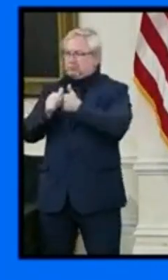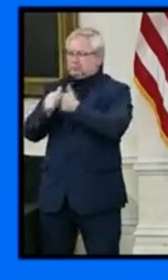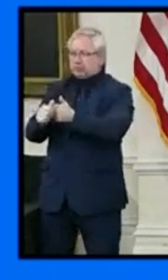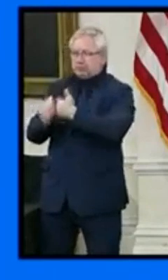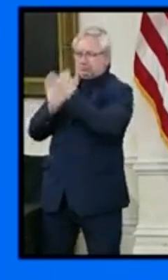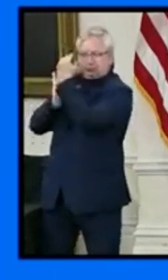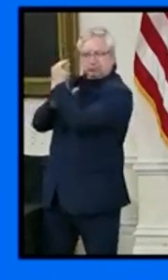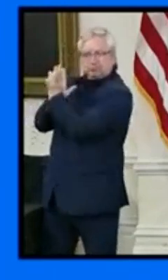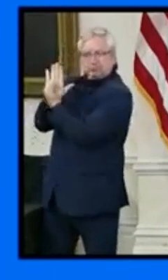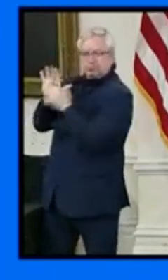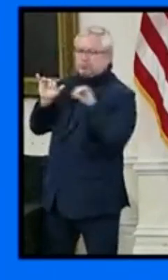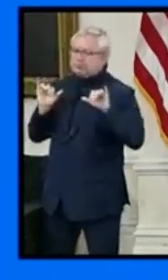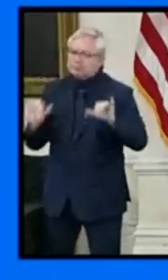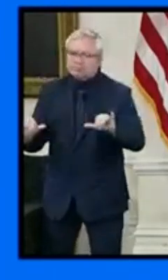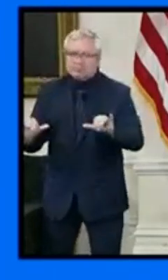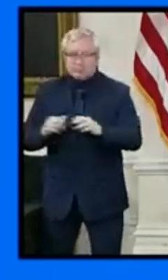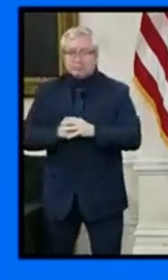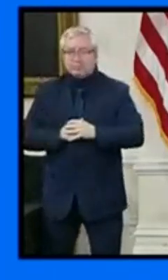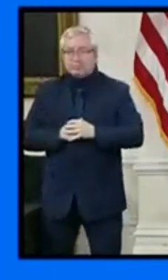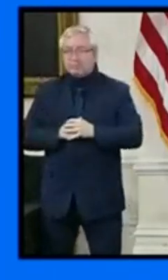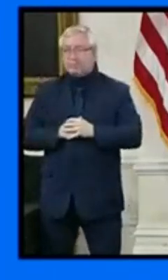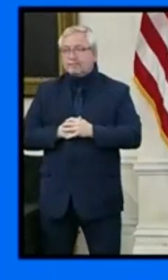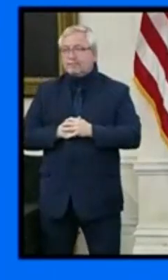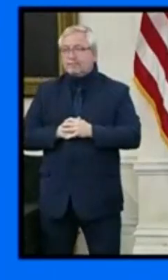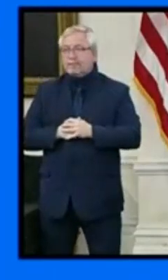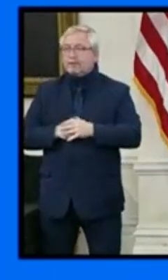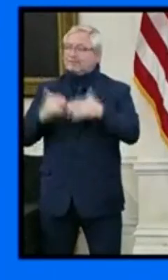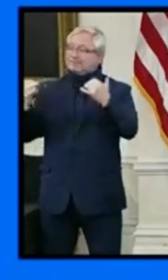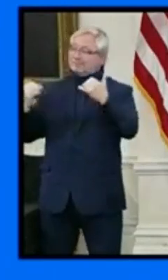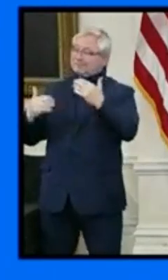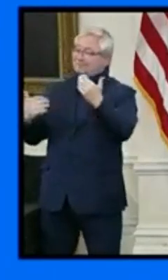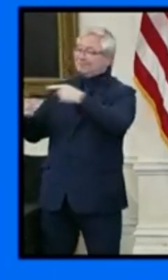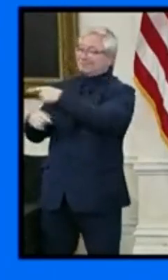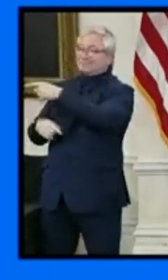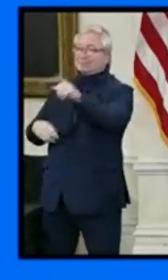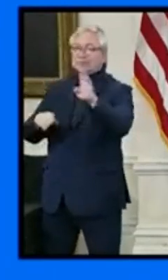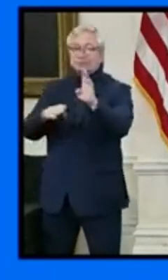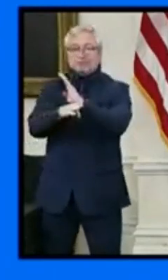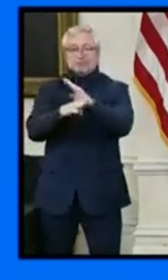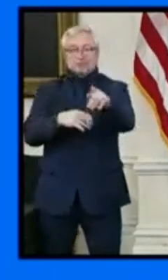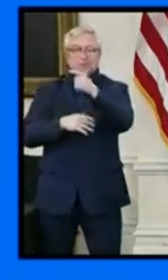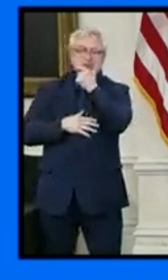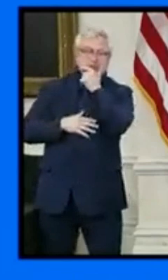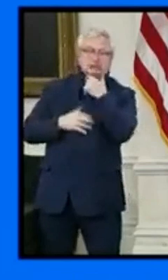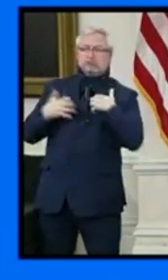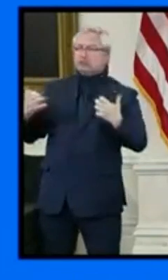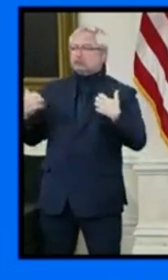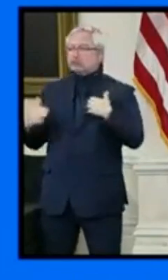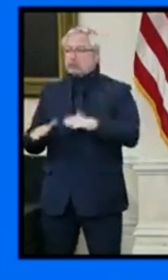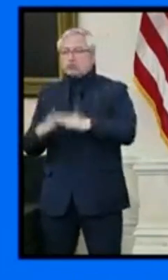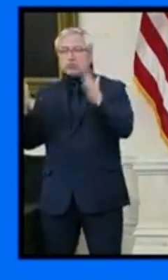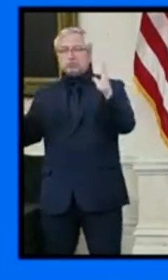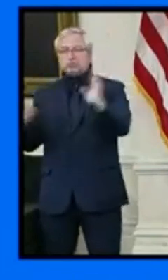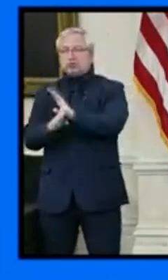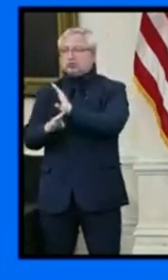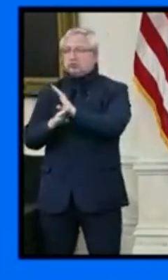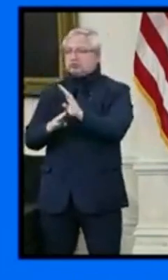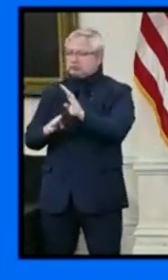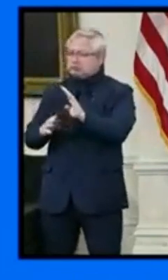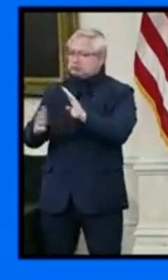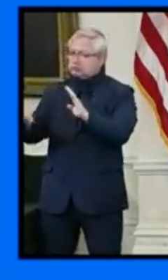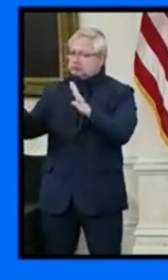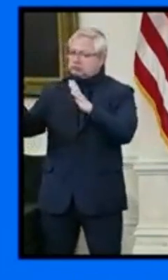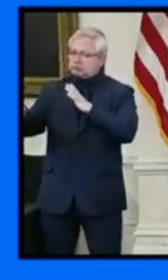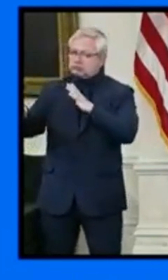Reopening businesses are encouraged to take the Maryland Strong Back to Business pledge, which will help